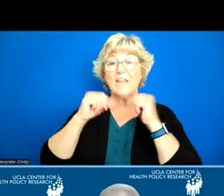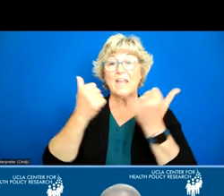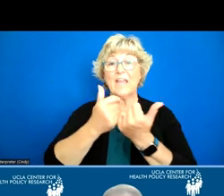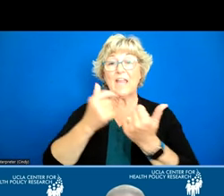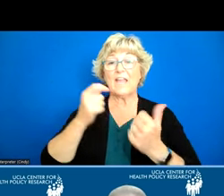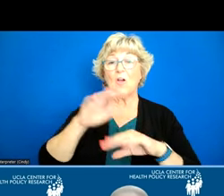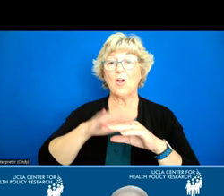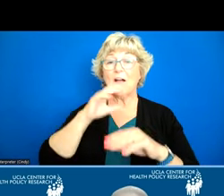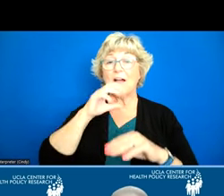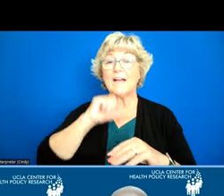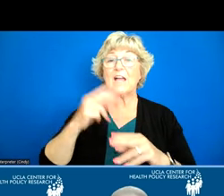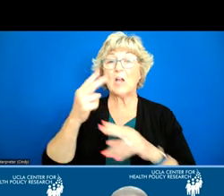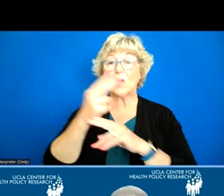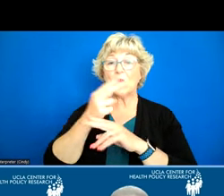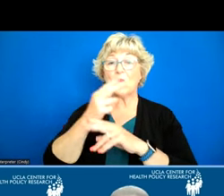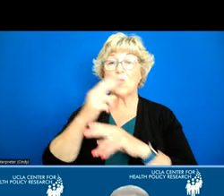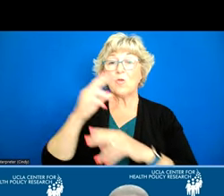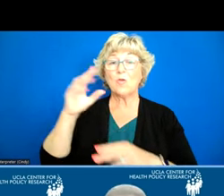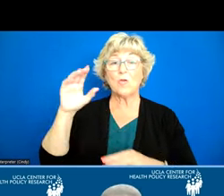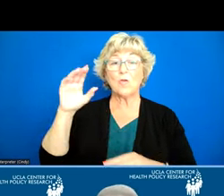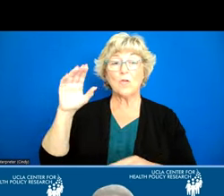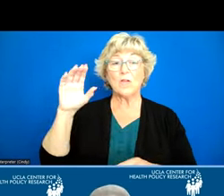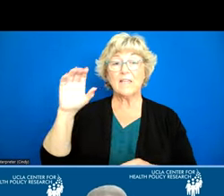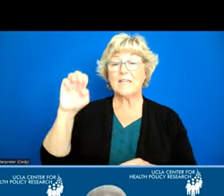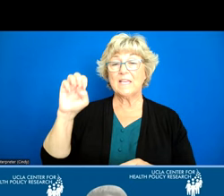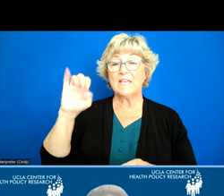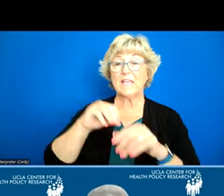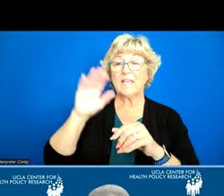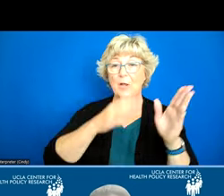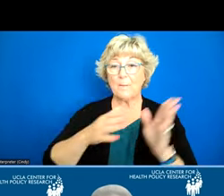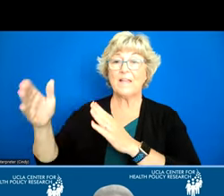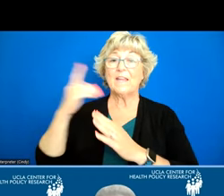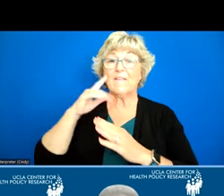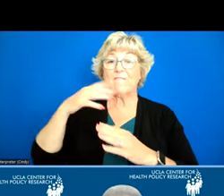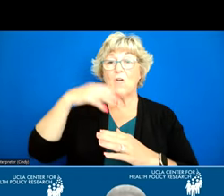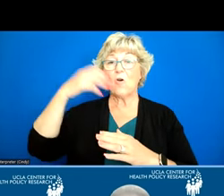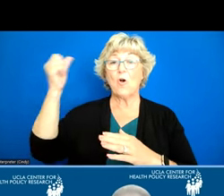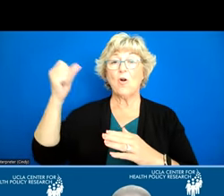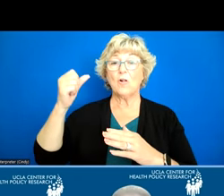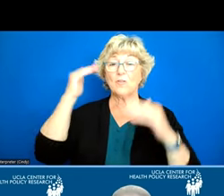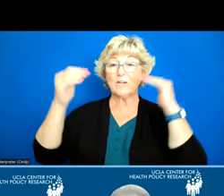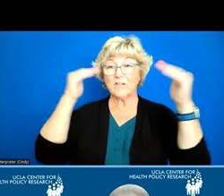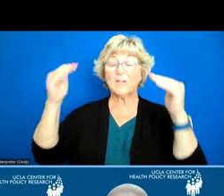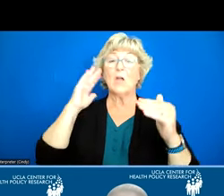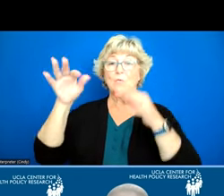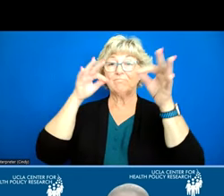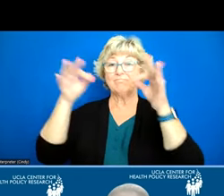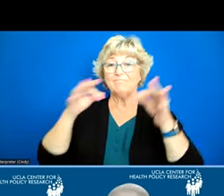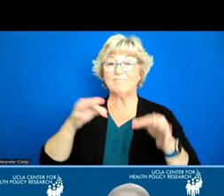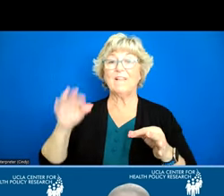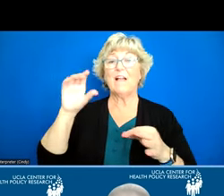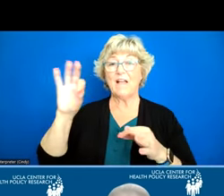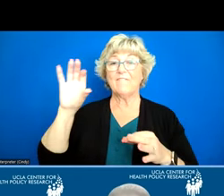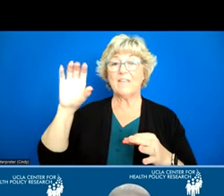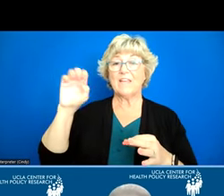use the elder index in their program and service planning for older adults so today we're going to walk you through a brief description of the cei